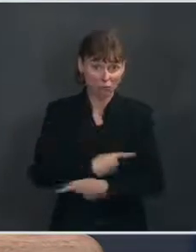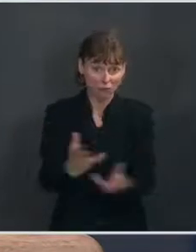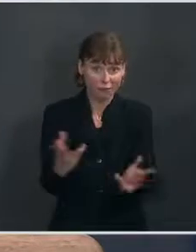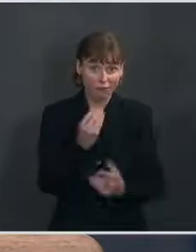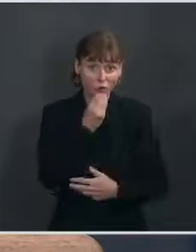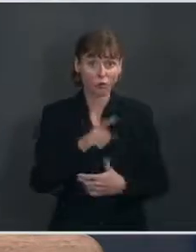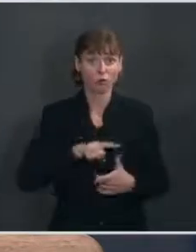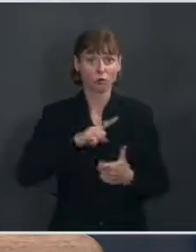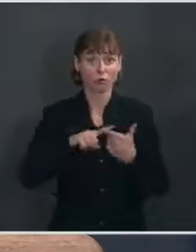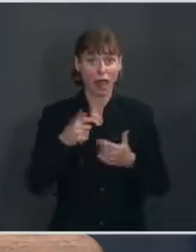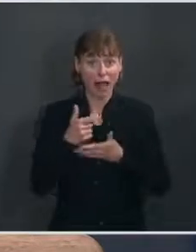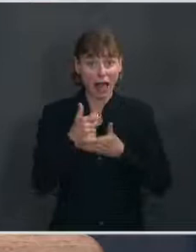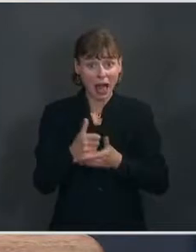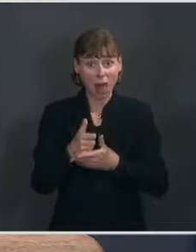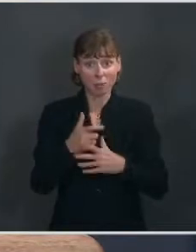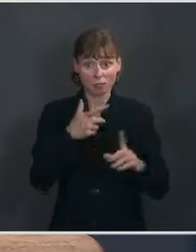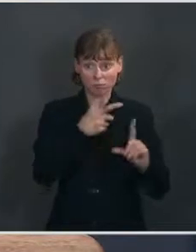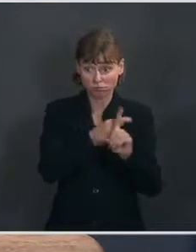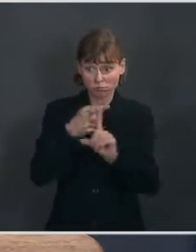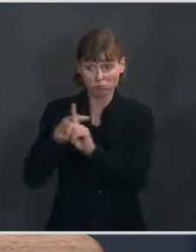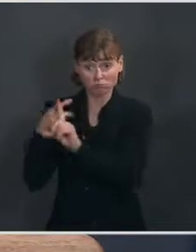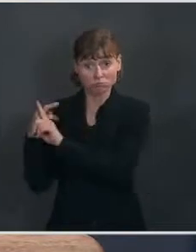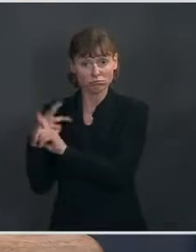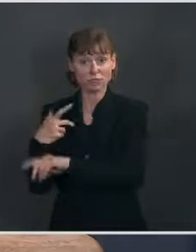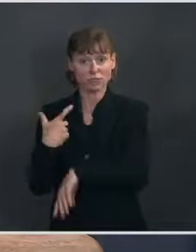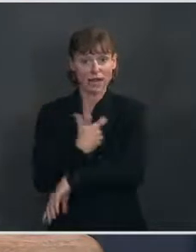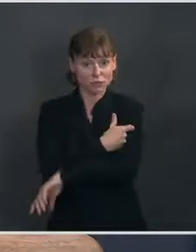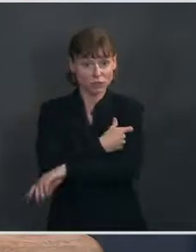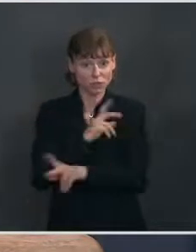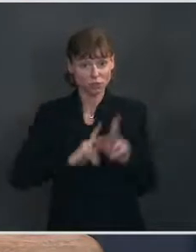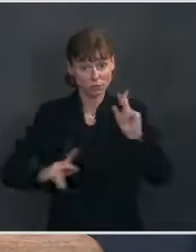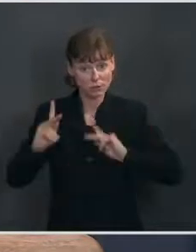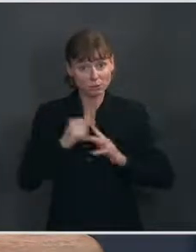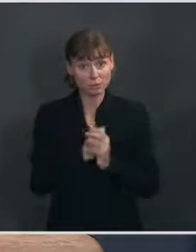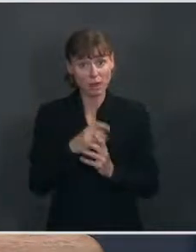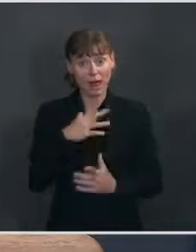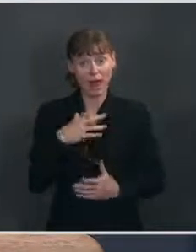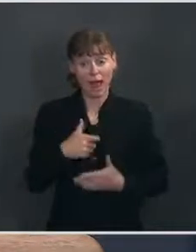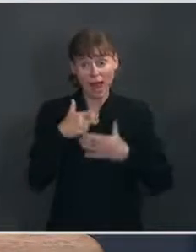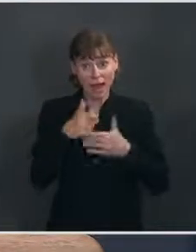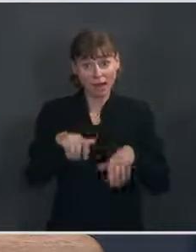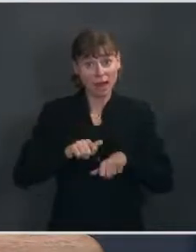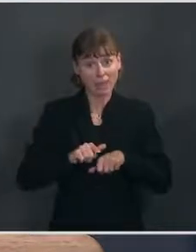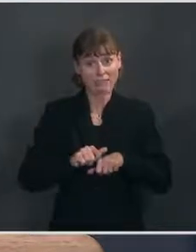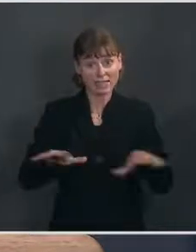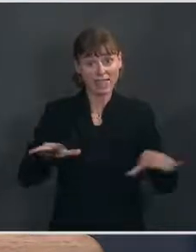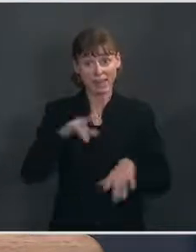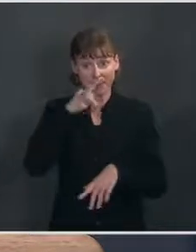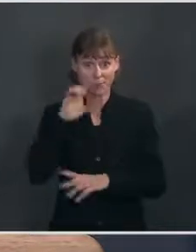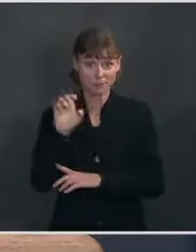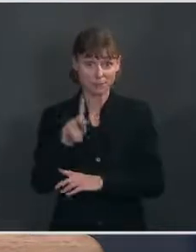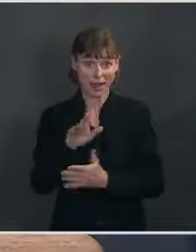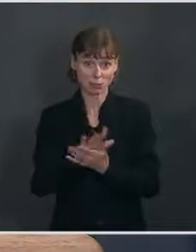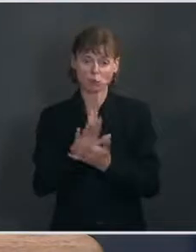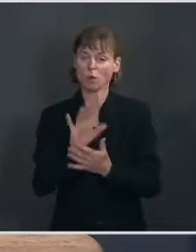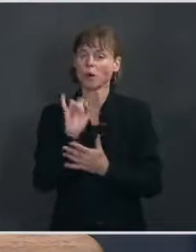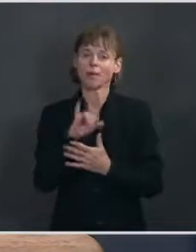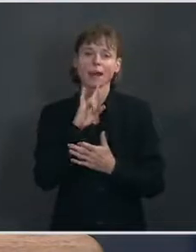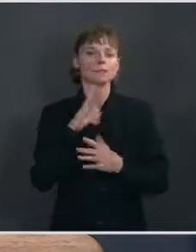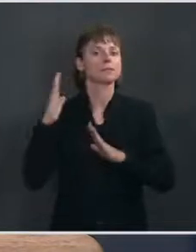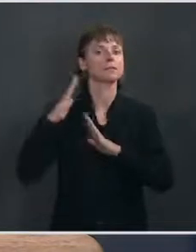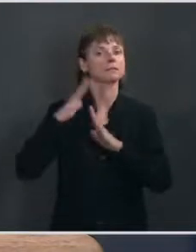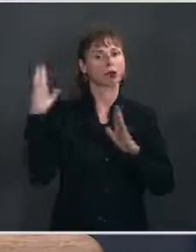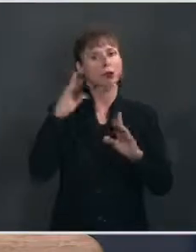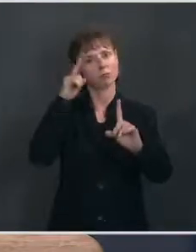can help ensure we can get vaccines in the arms of Americans and help send kids back to school. That's our overarching objective with all of the communications we do. The